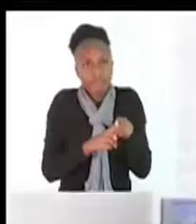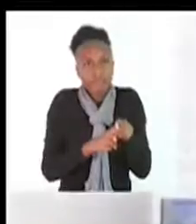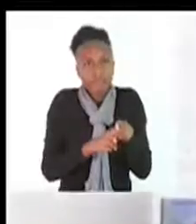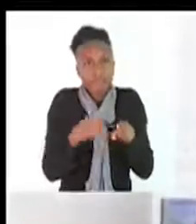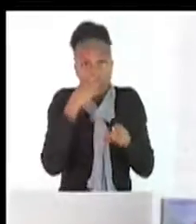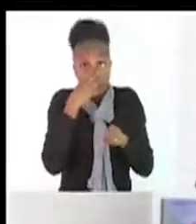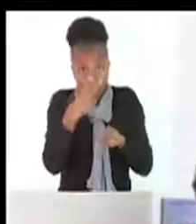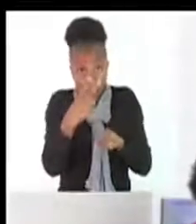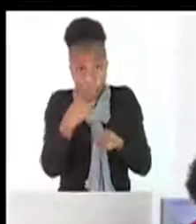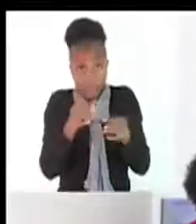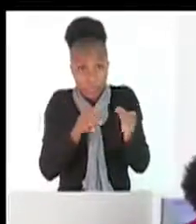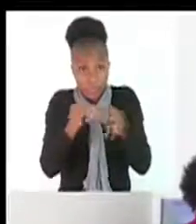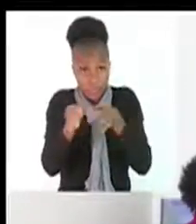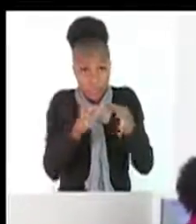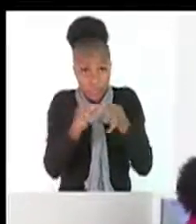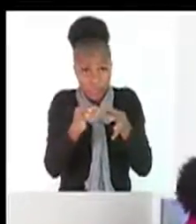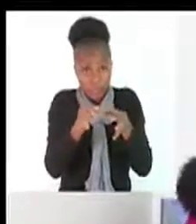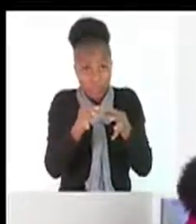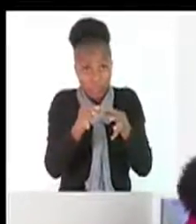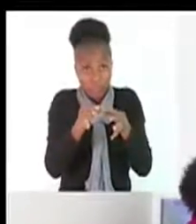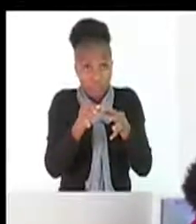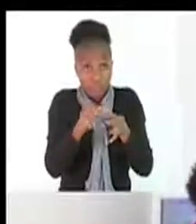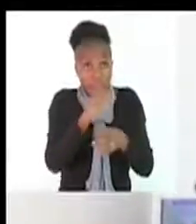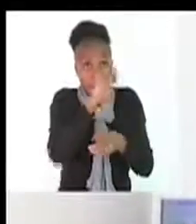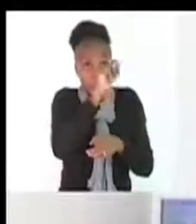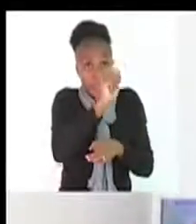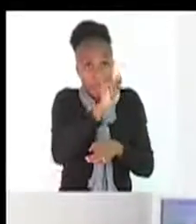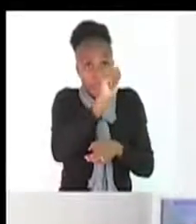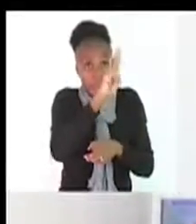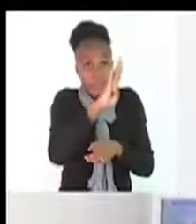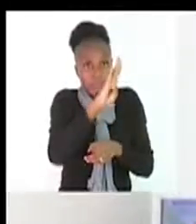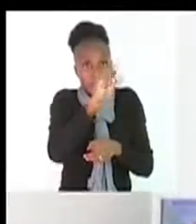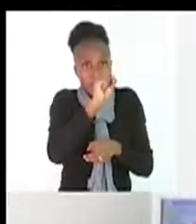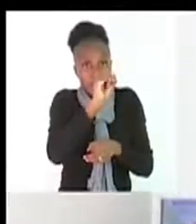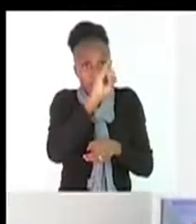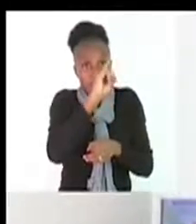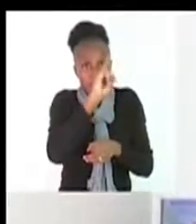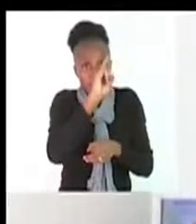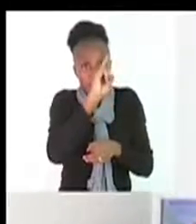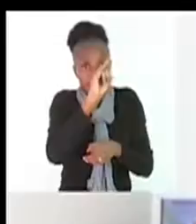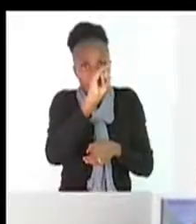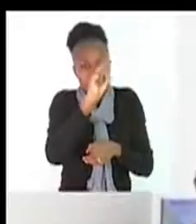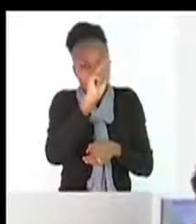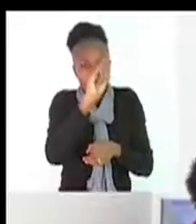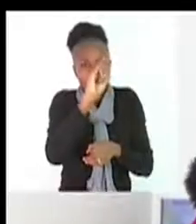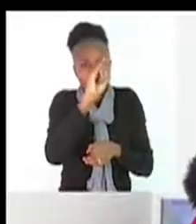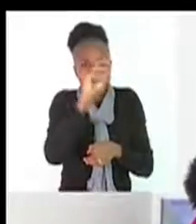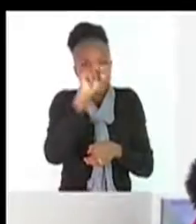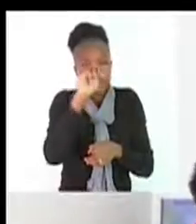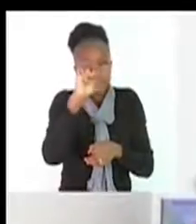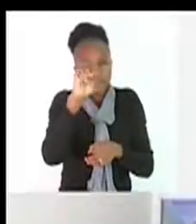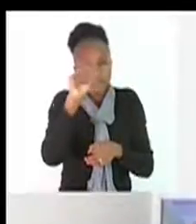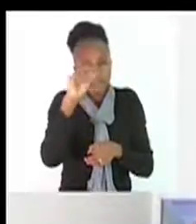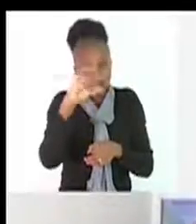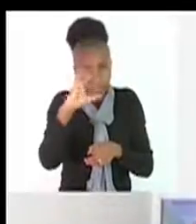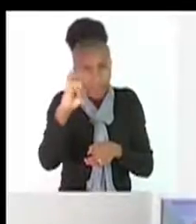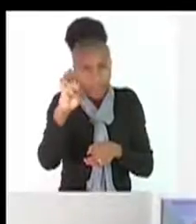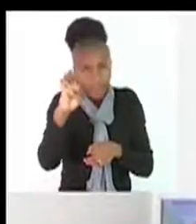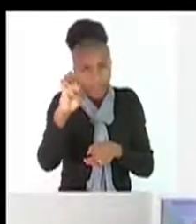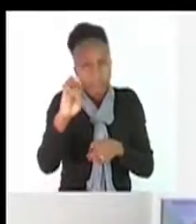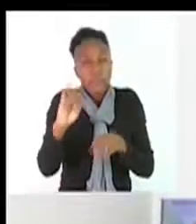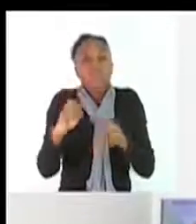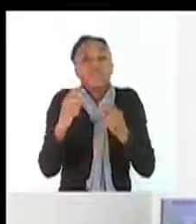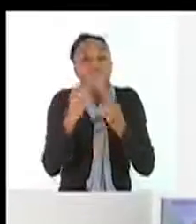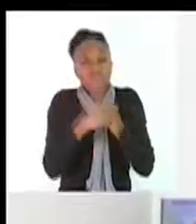so that I can explain these methods of preventing teenage pregnancy. Abstinence, condom